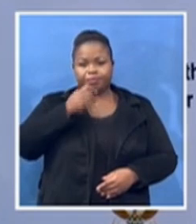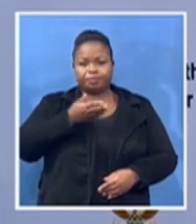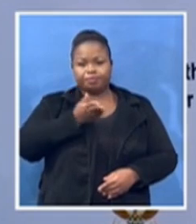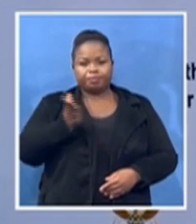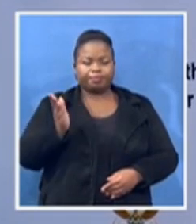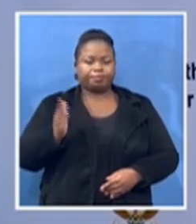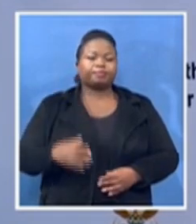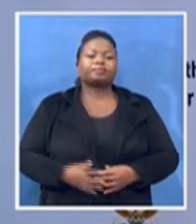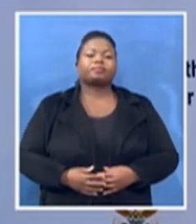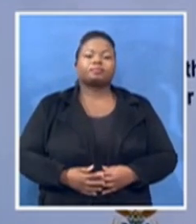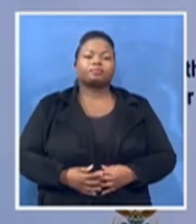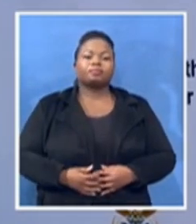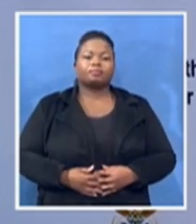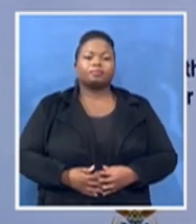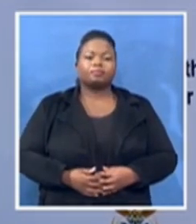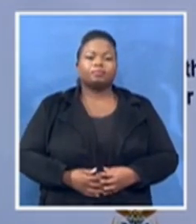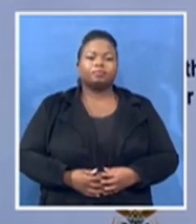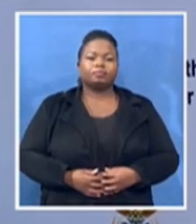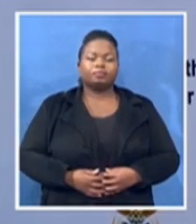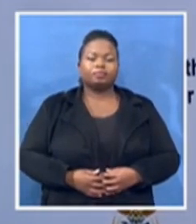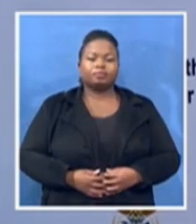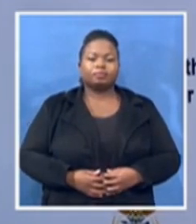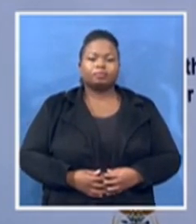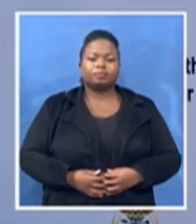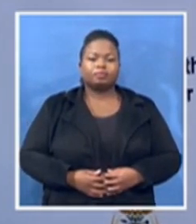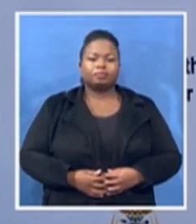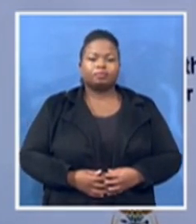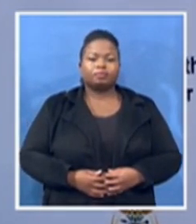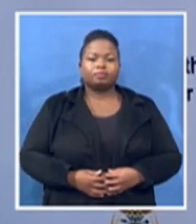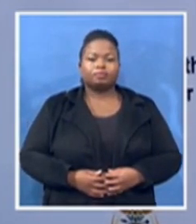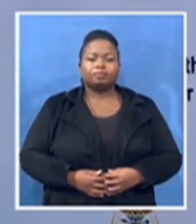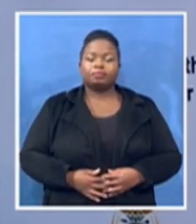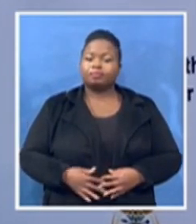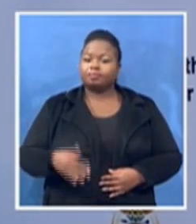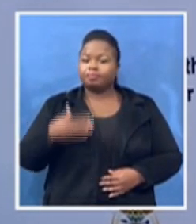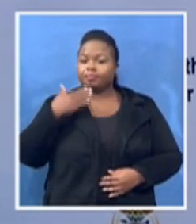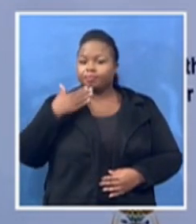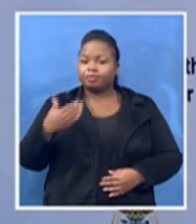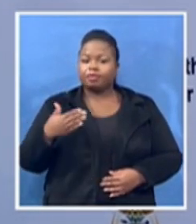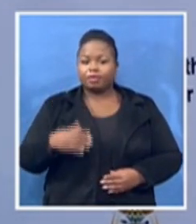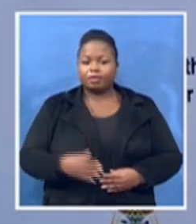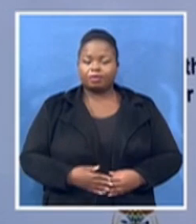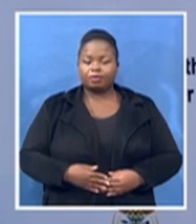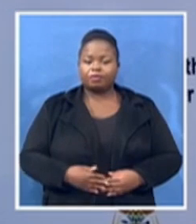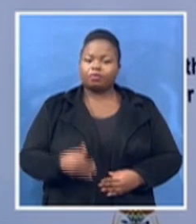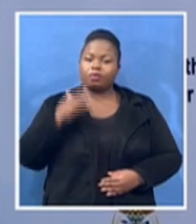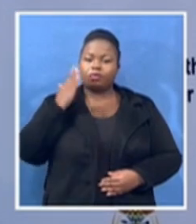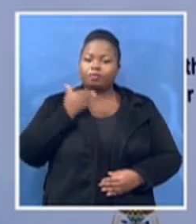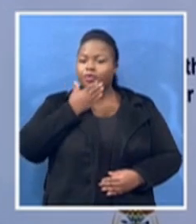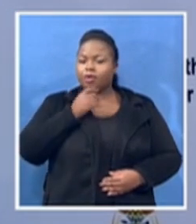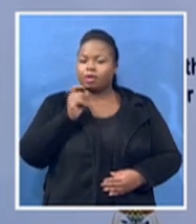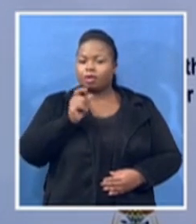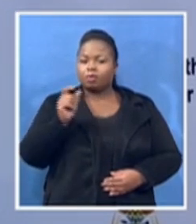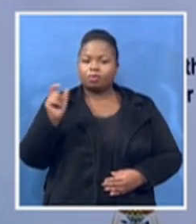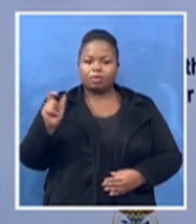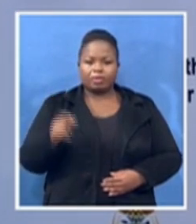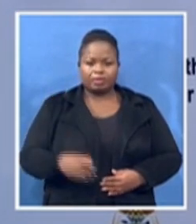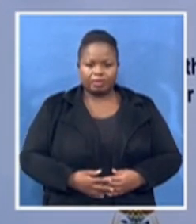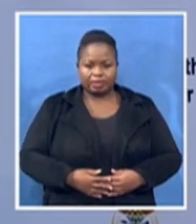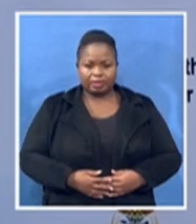We, and thanks for your very kind words. At one point, it felt like an obituary.